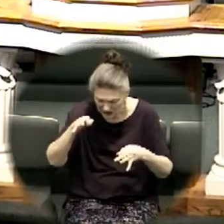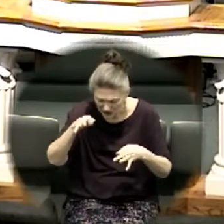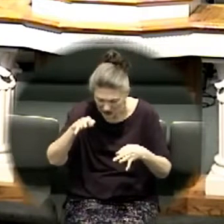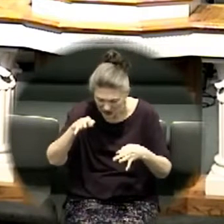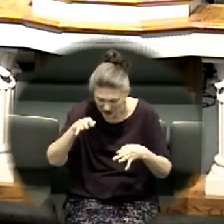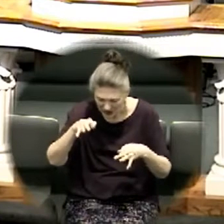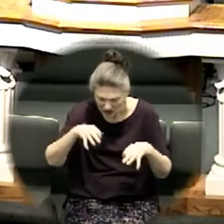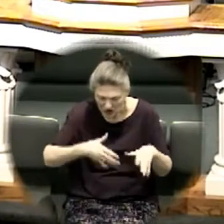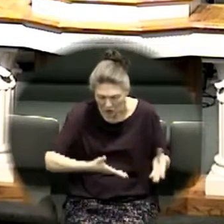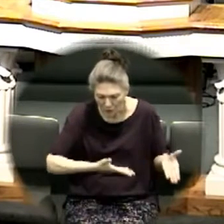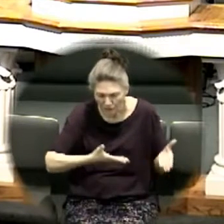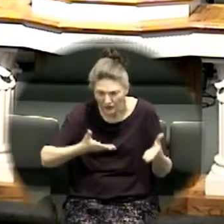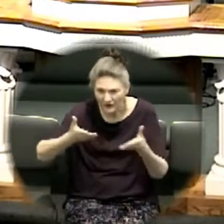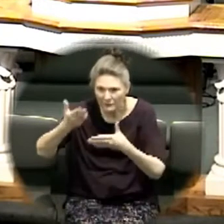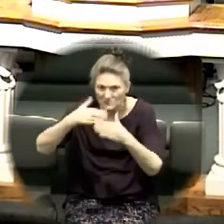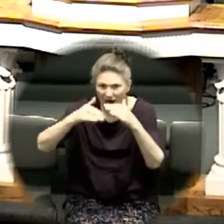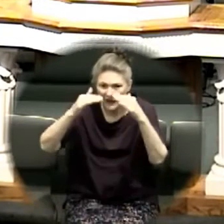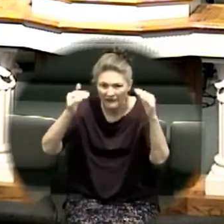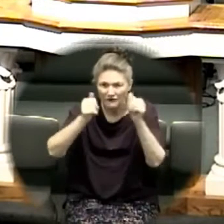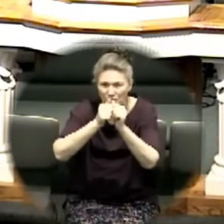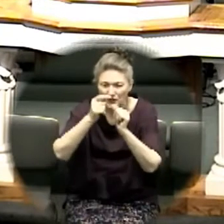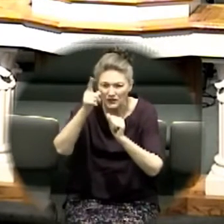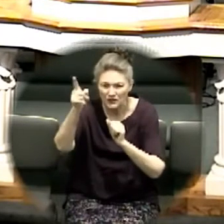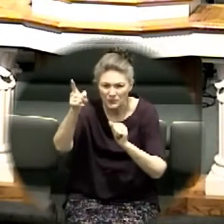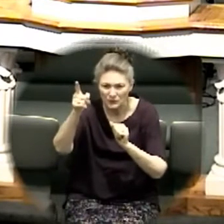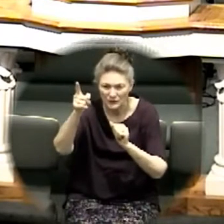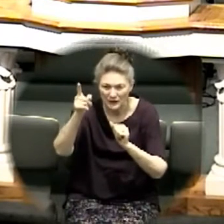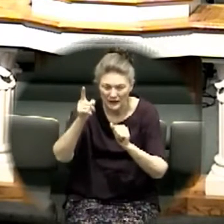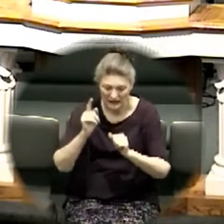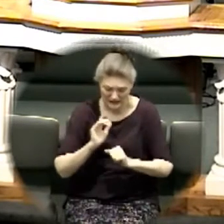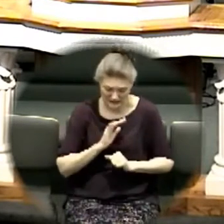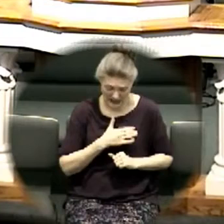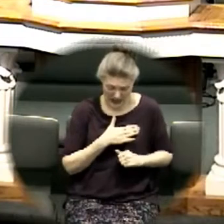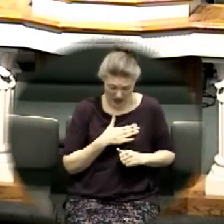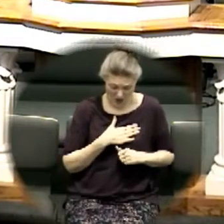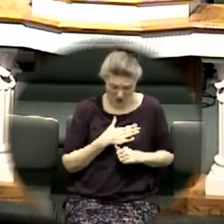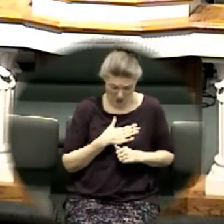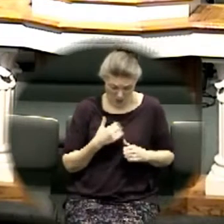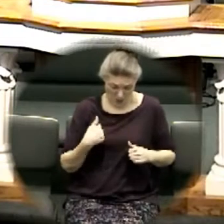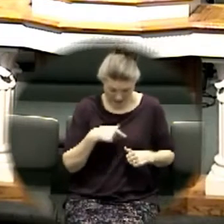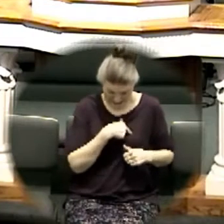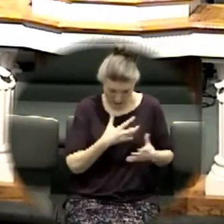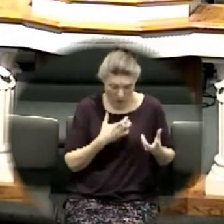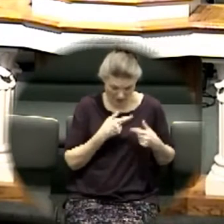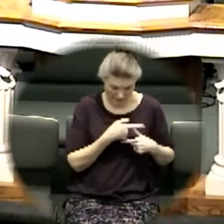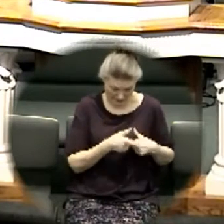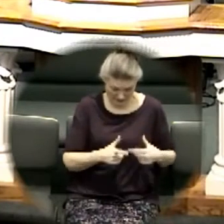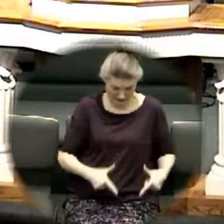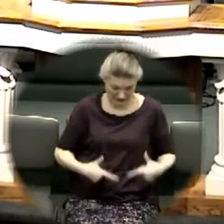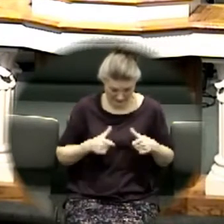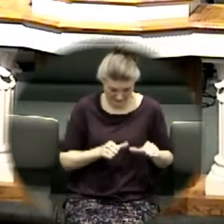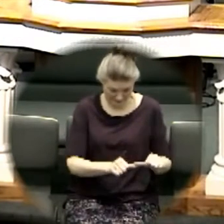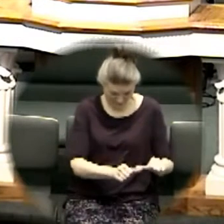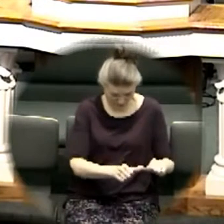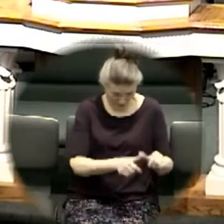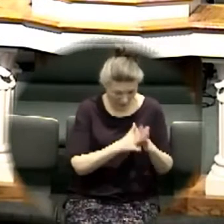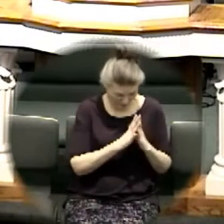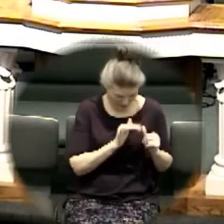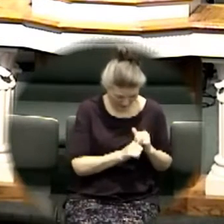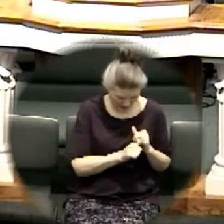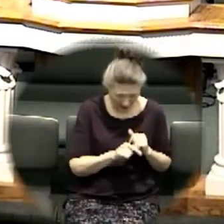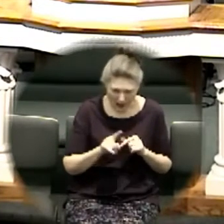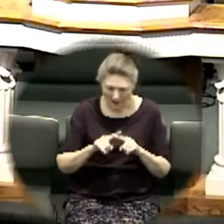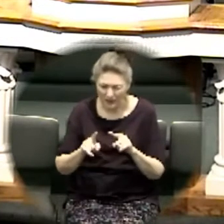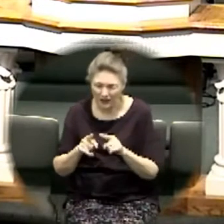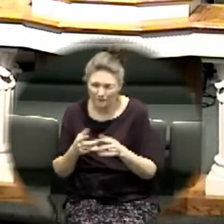home lord but we pray it's our it's our will god that that they live god and we pray for that right now lord in the name